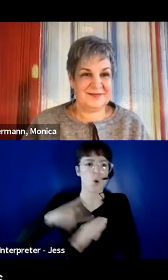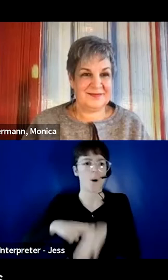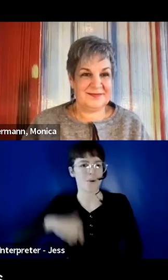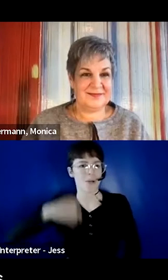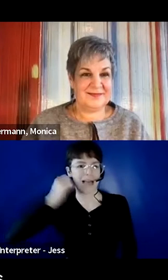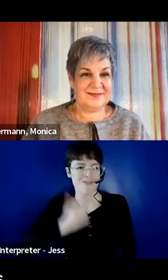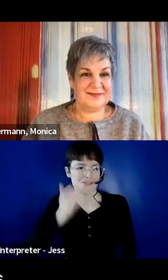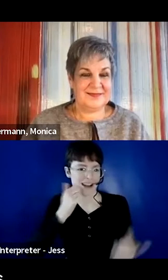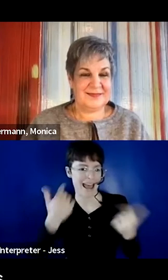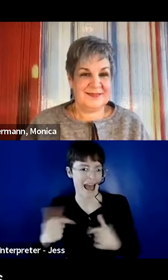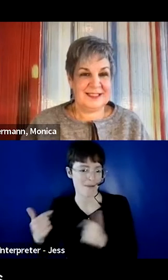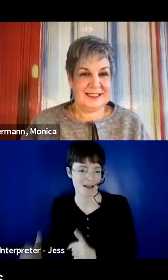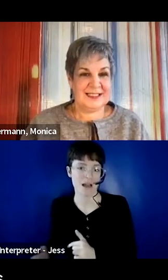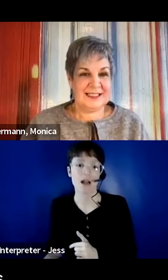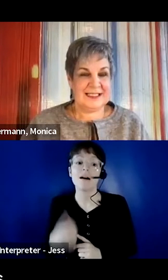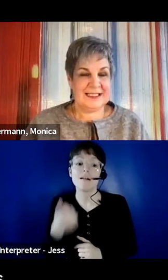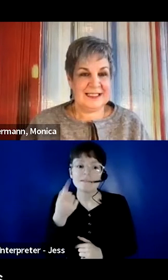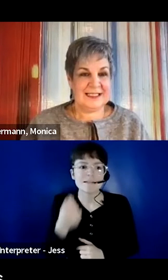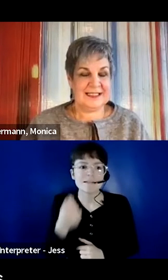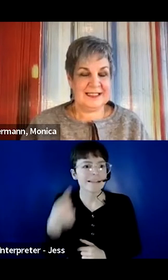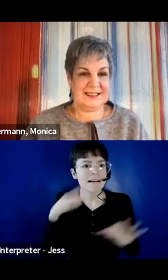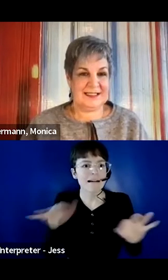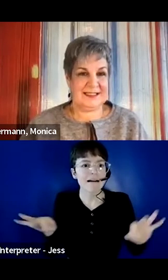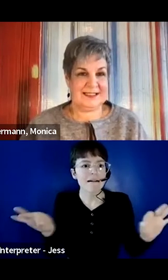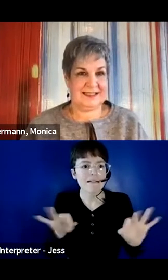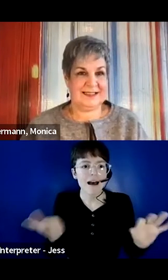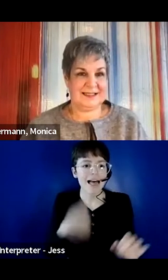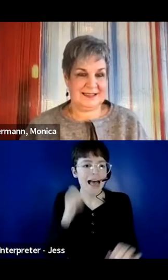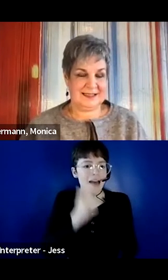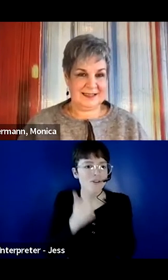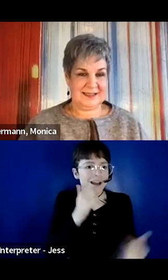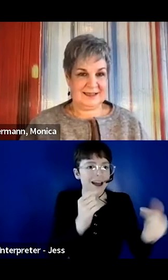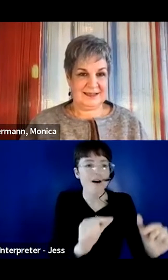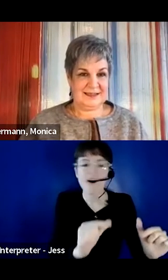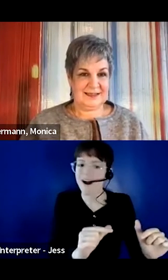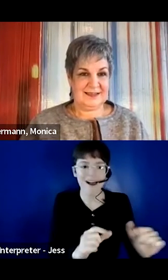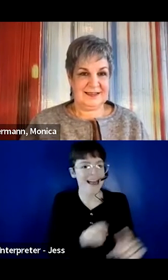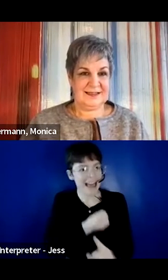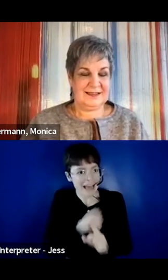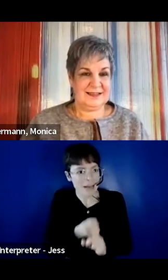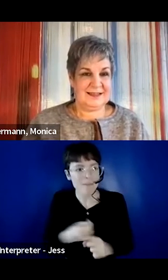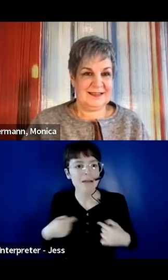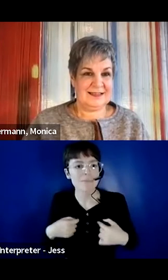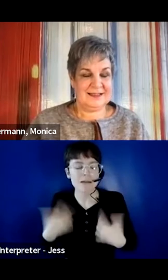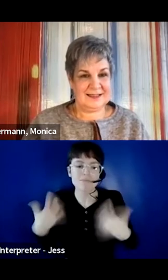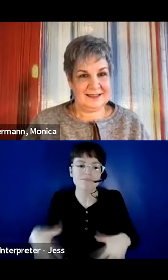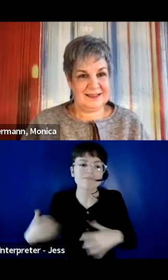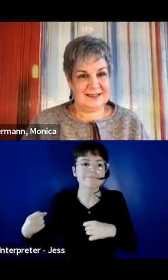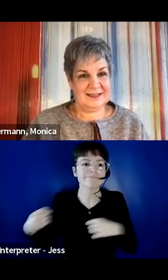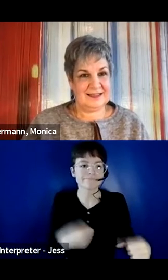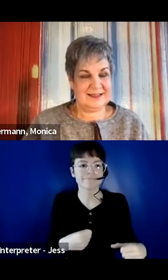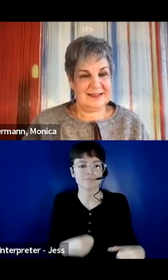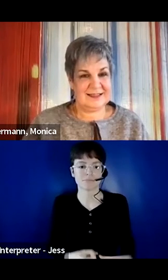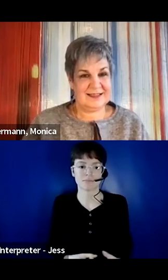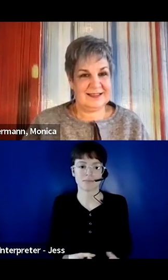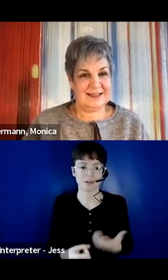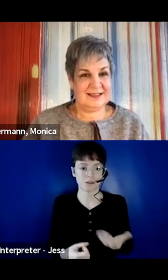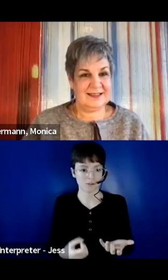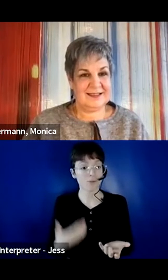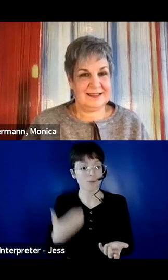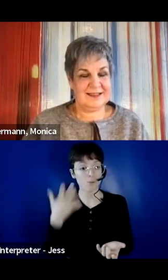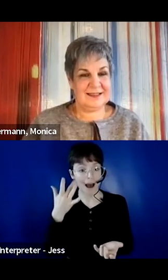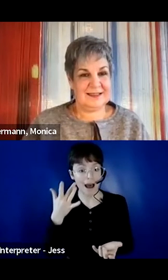And they had tremendous impact on me, but in a way that I didn't notice I was missing from a